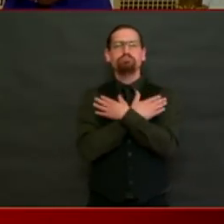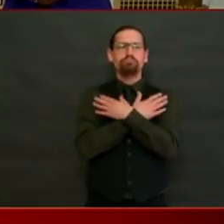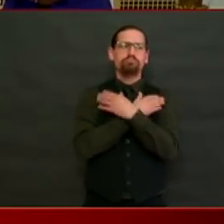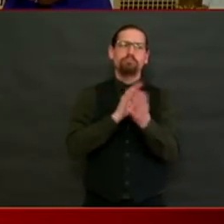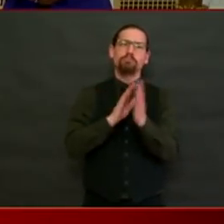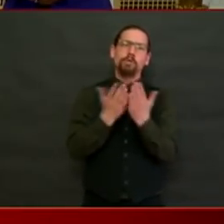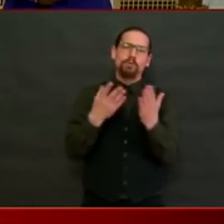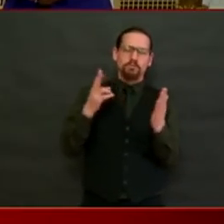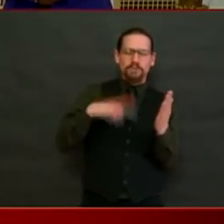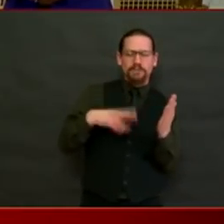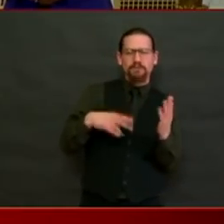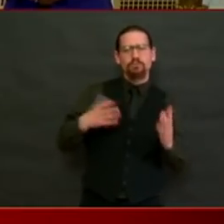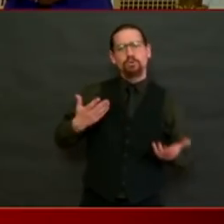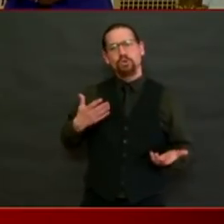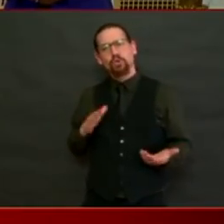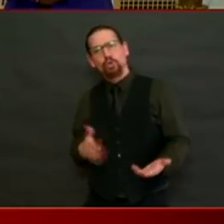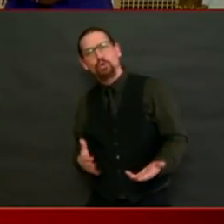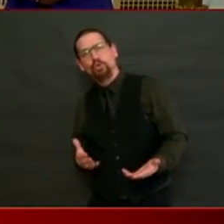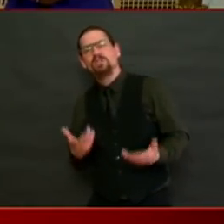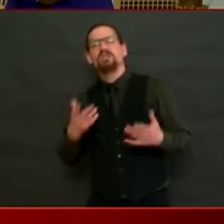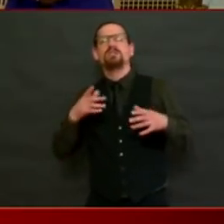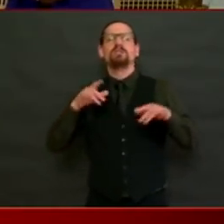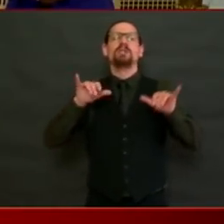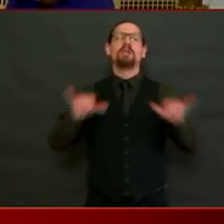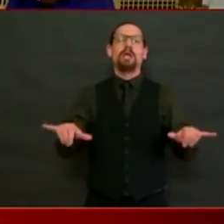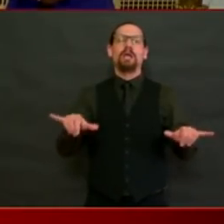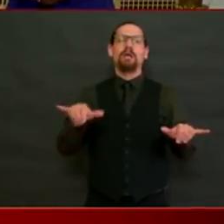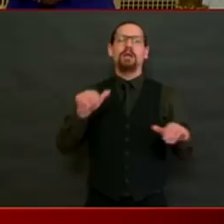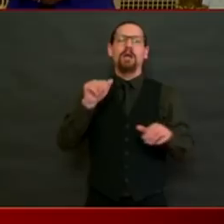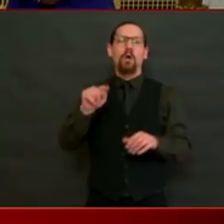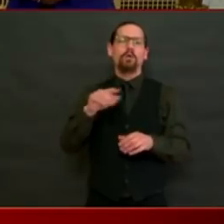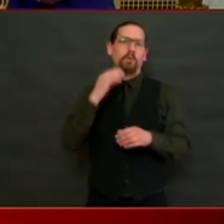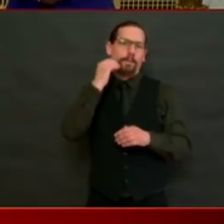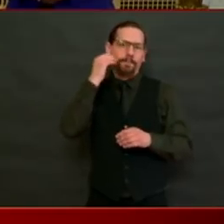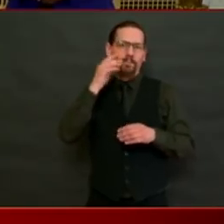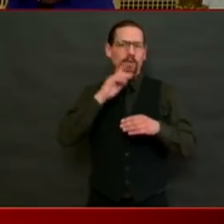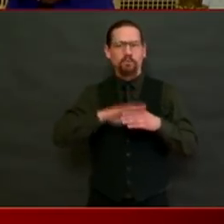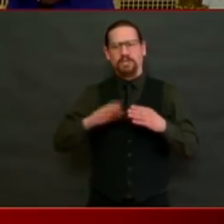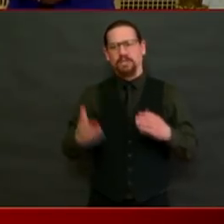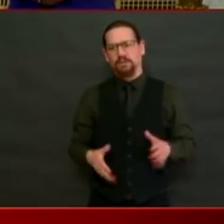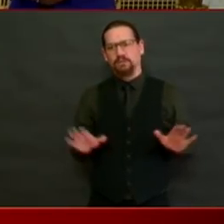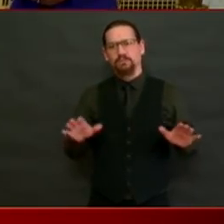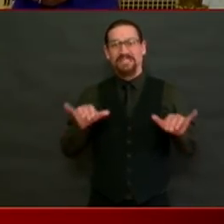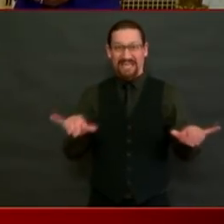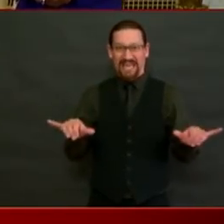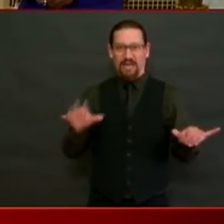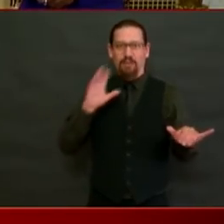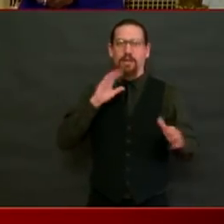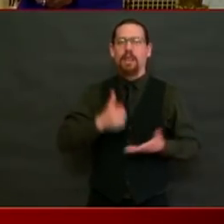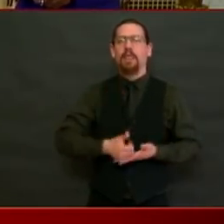house this weekend. If you do, everybody's going to be better off. And I'll think you're a hero forever. So thank you.